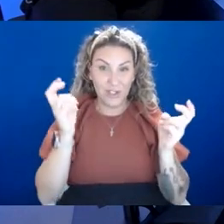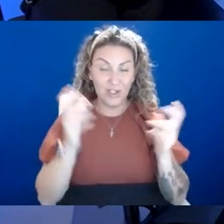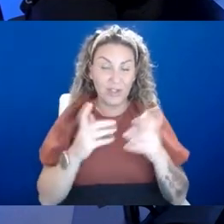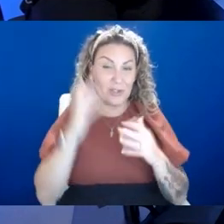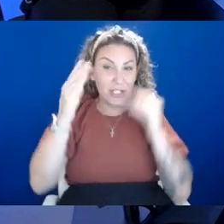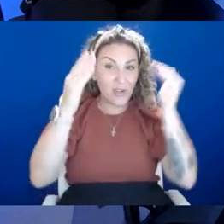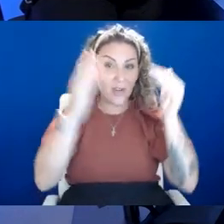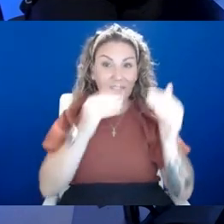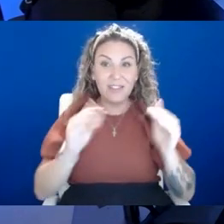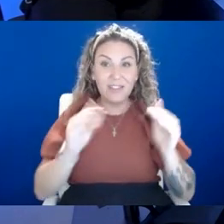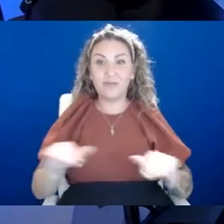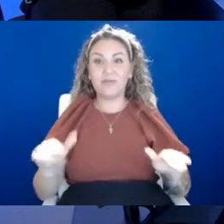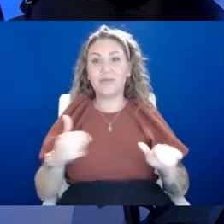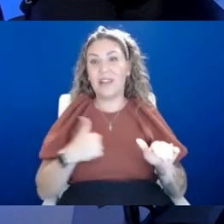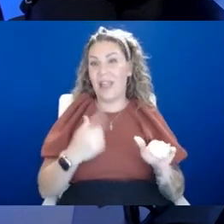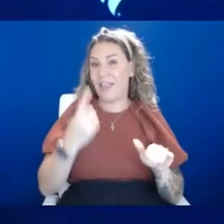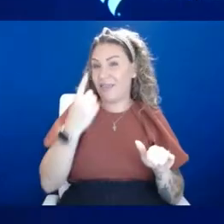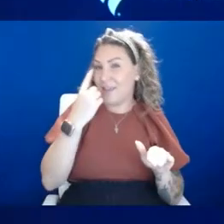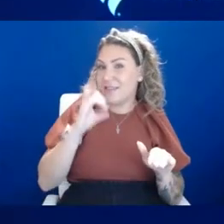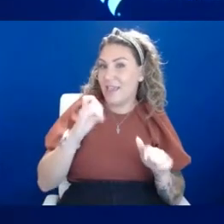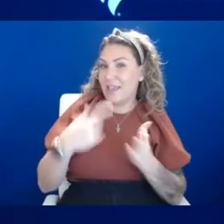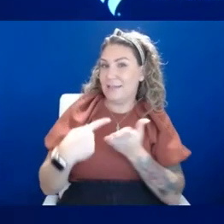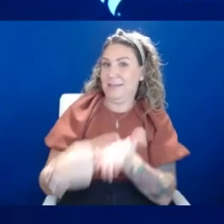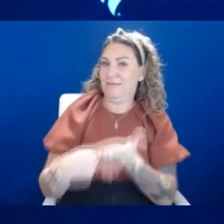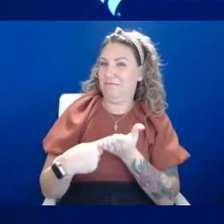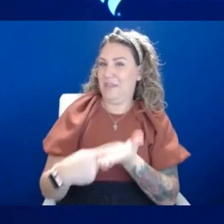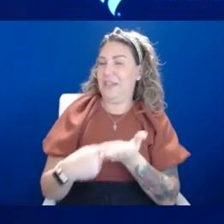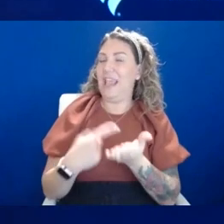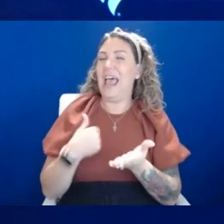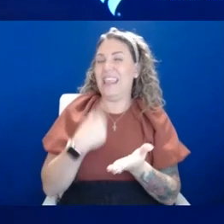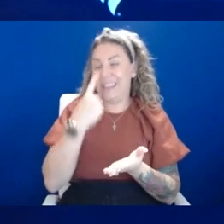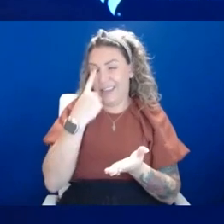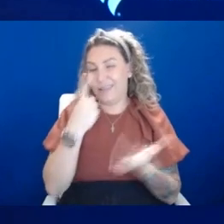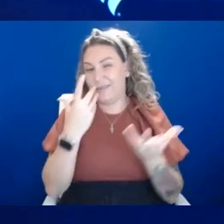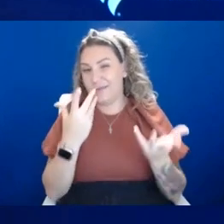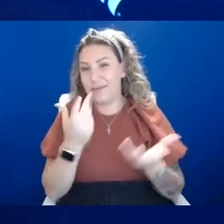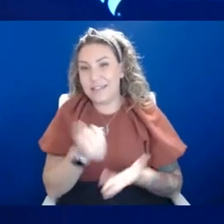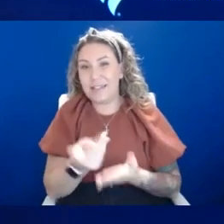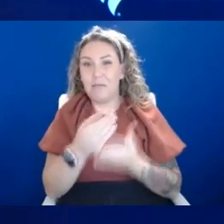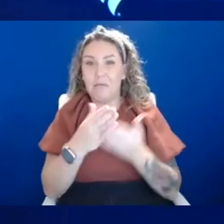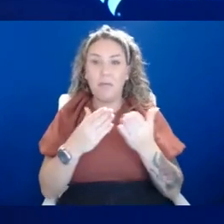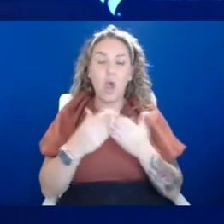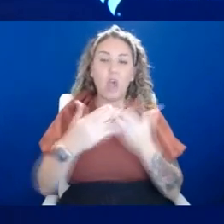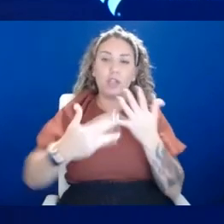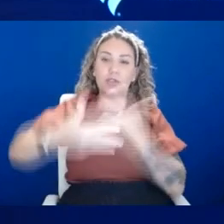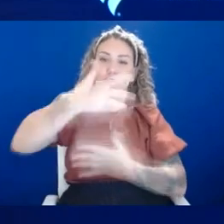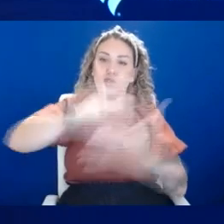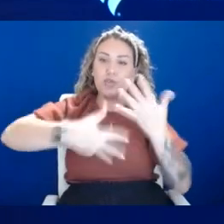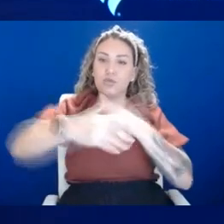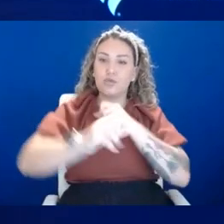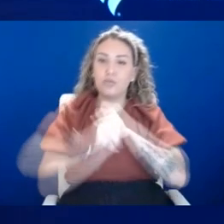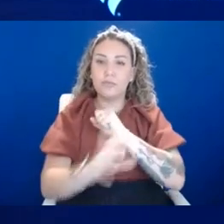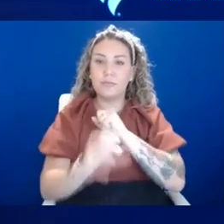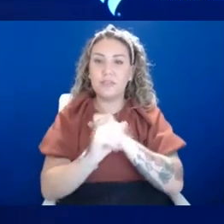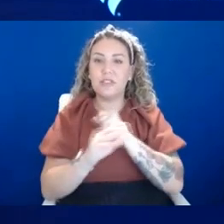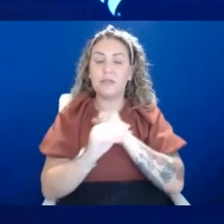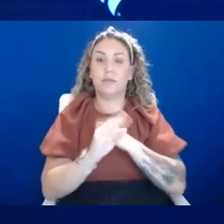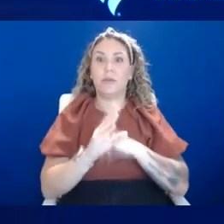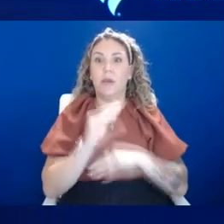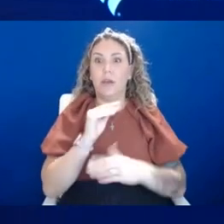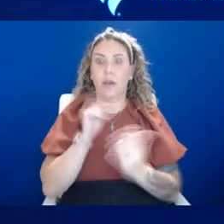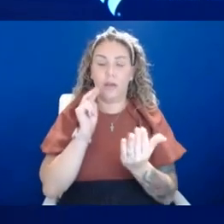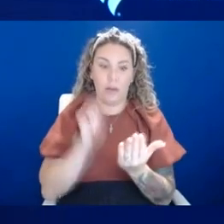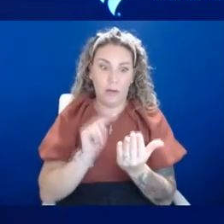think that debate is still out. I definitely think some of the, um, aspects of social media and high levels of phone use, um, and